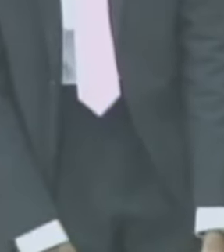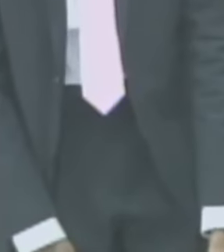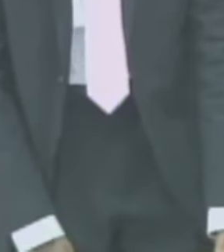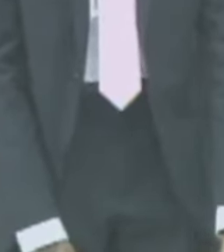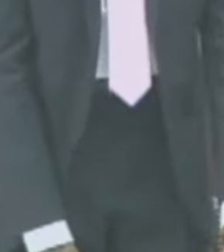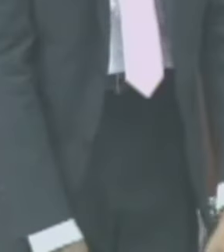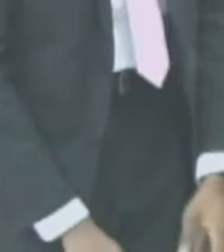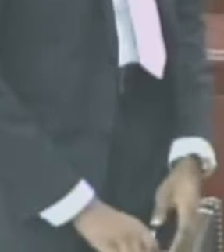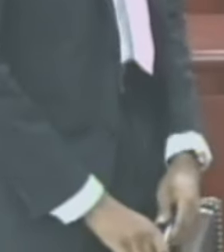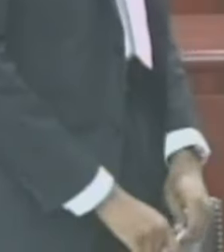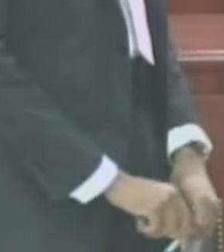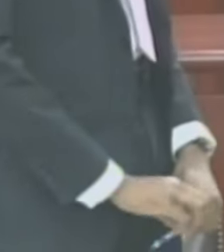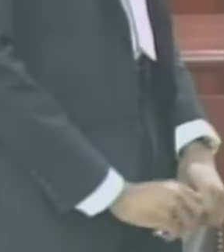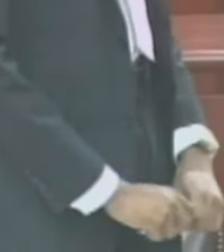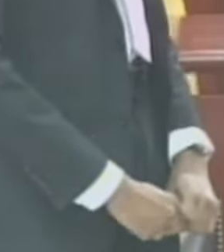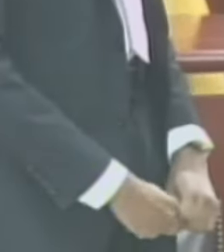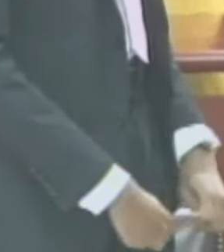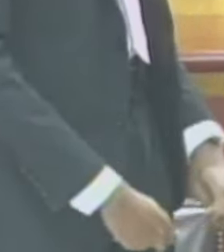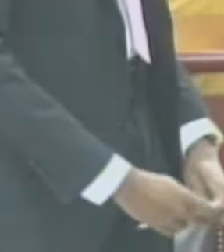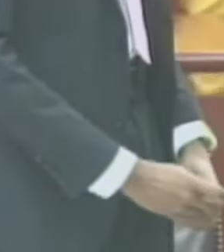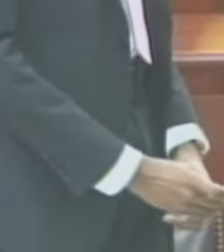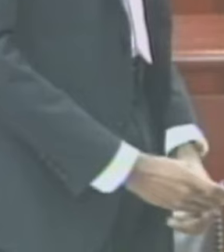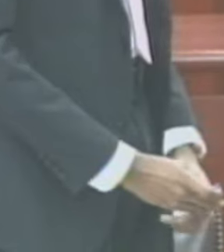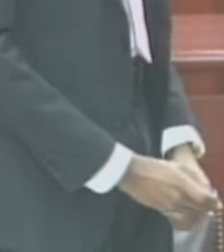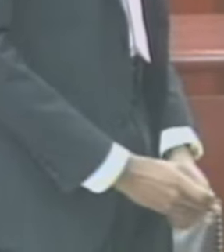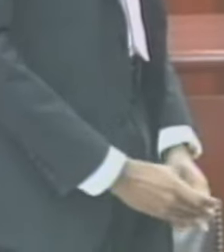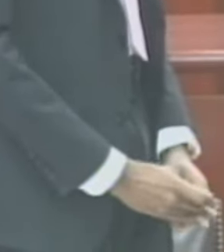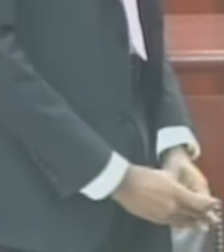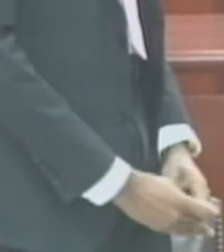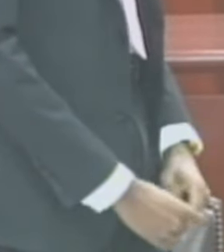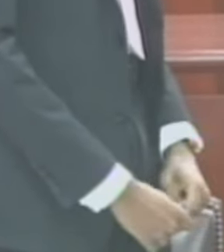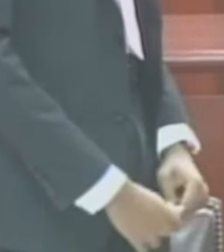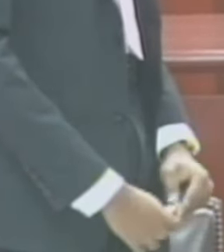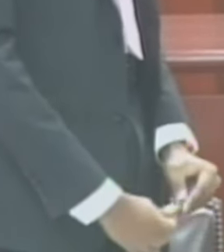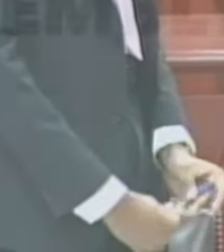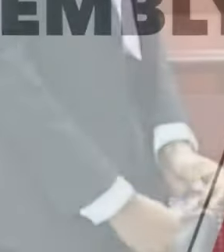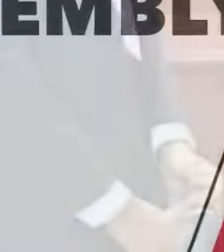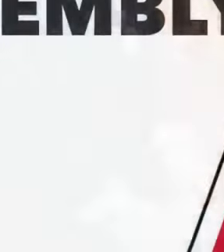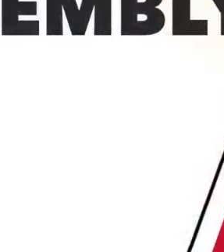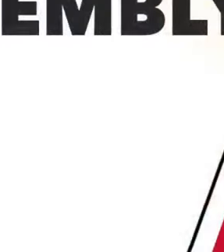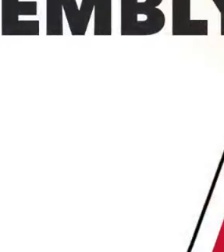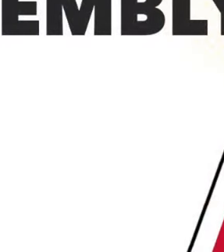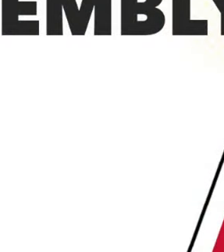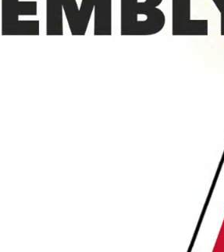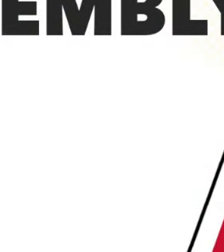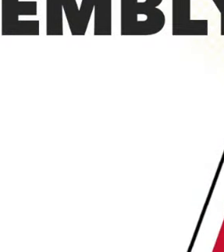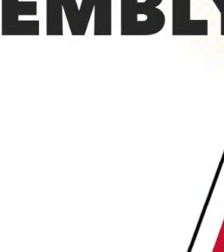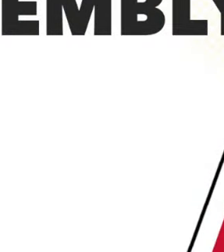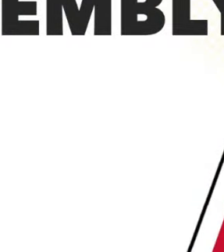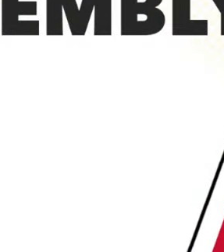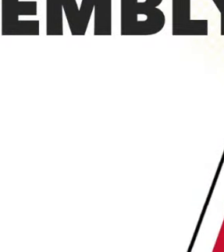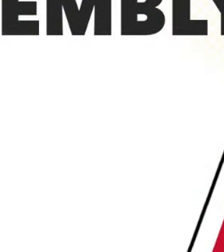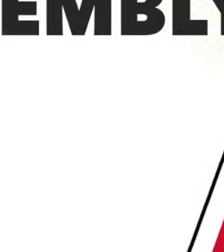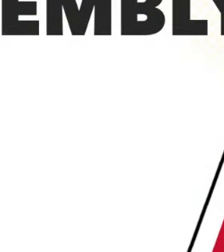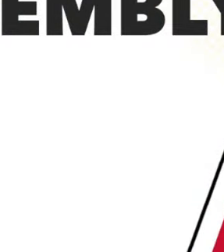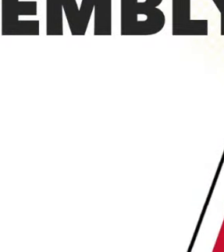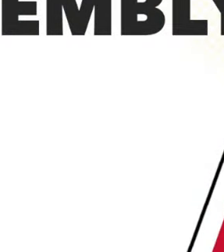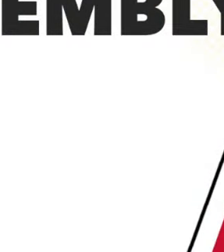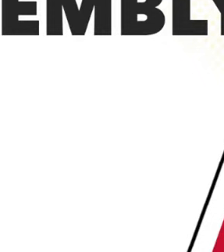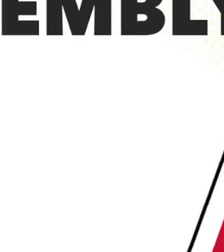have it national it I rise and it is up the that